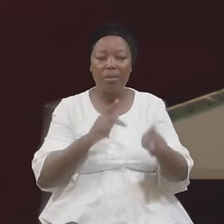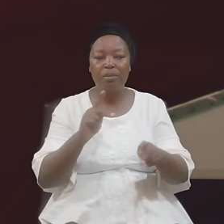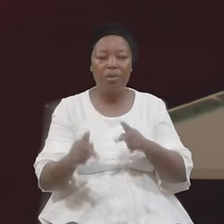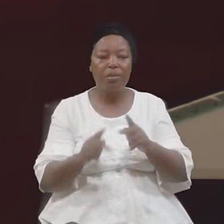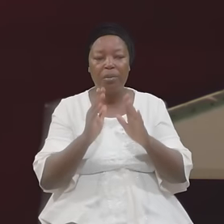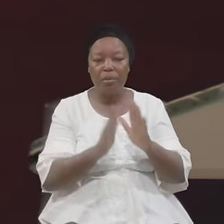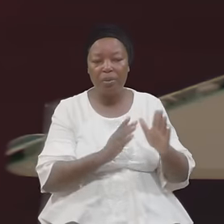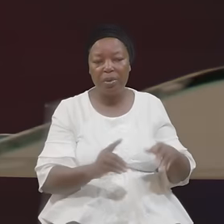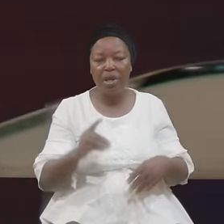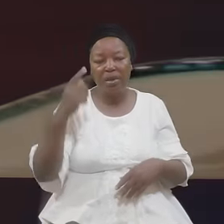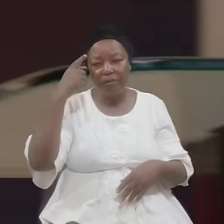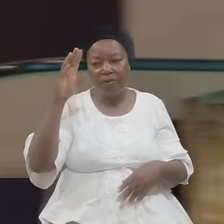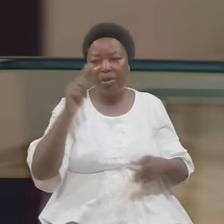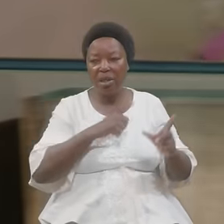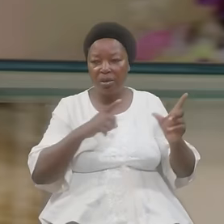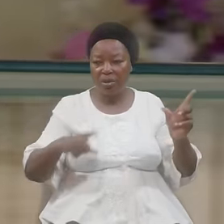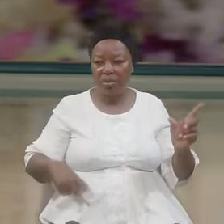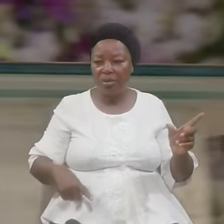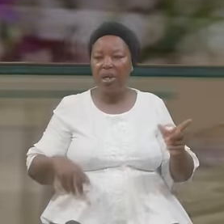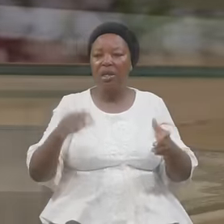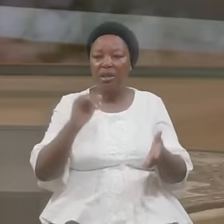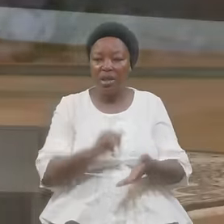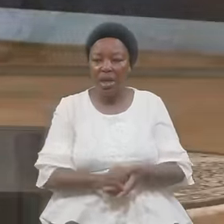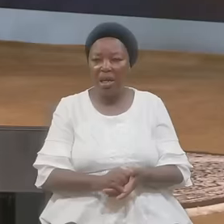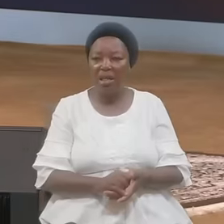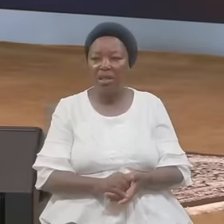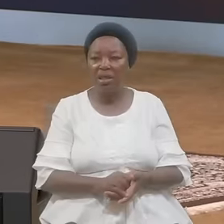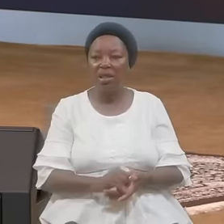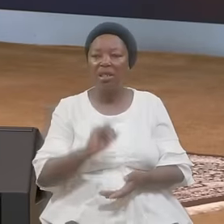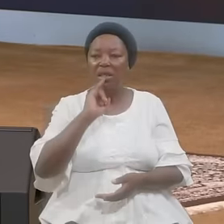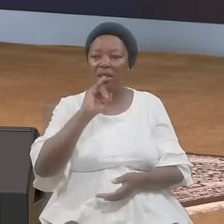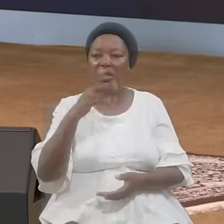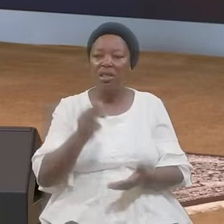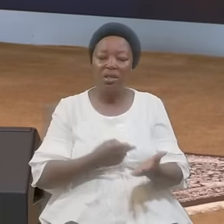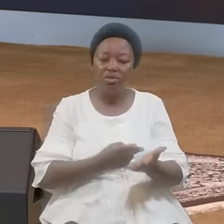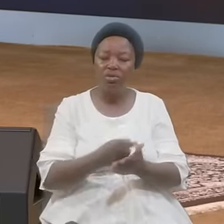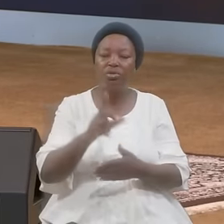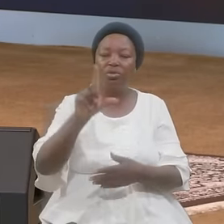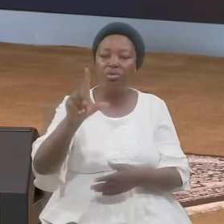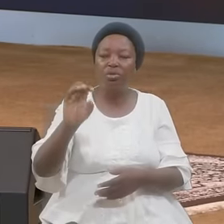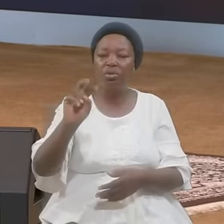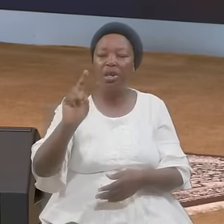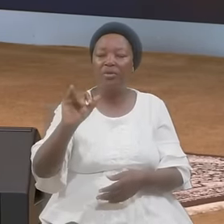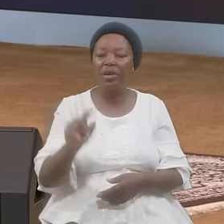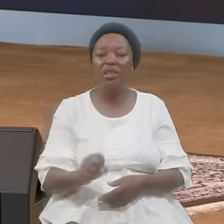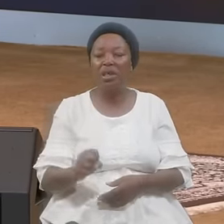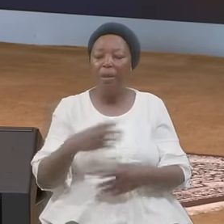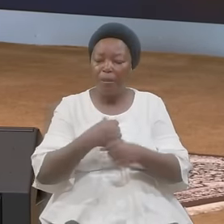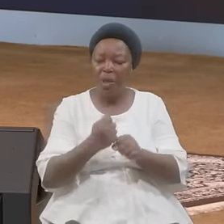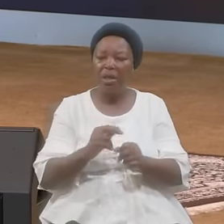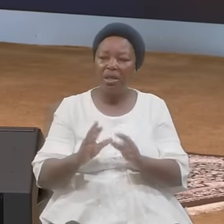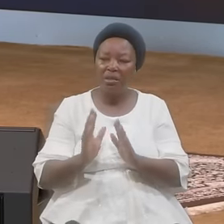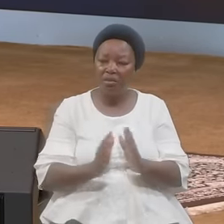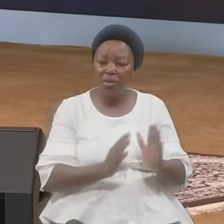Prepared For The Lord That The True Levite Making Ready The